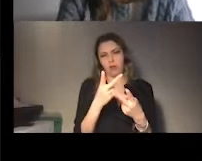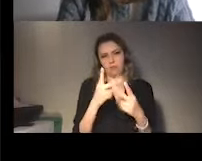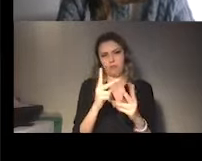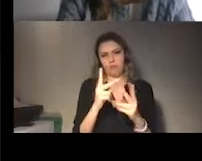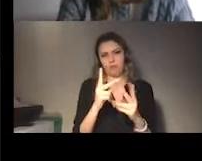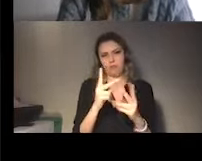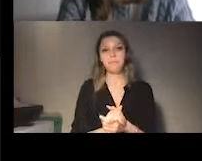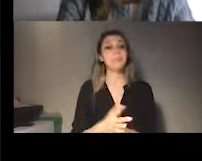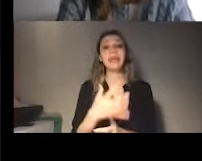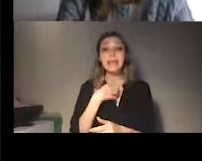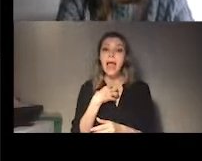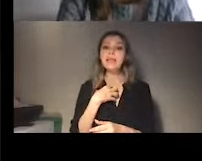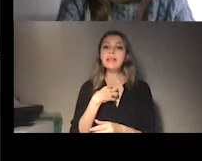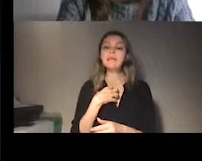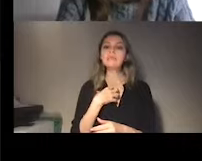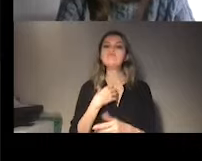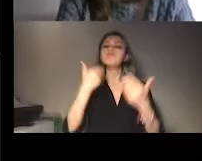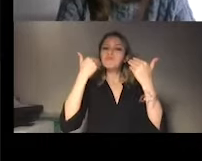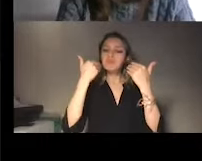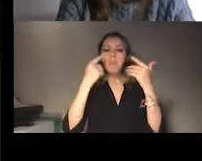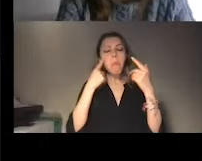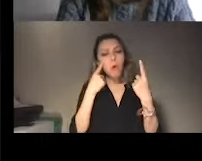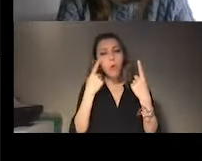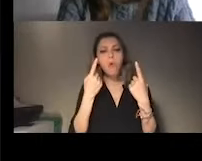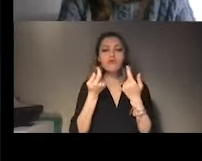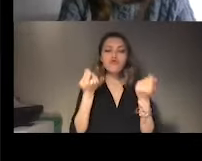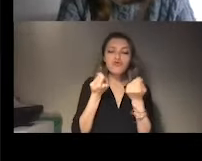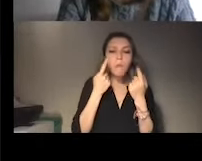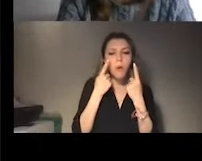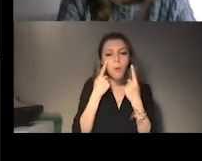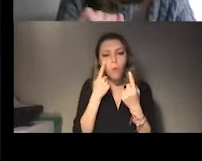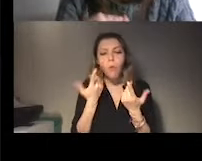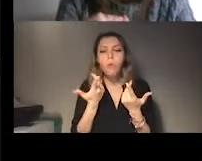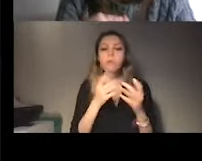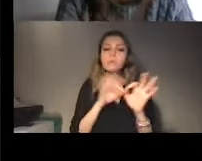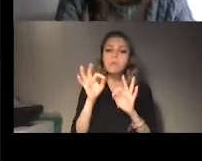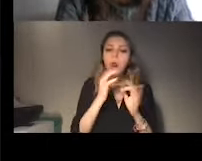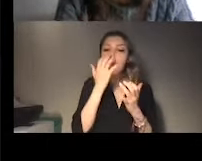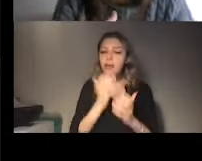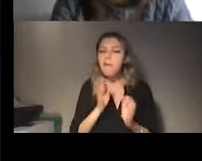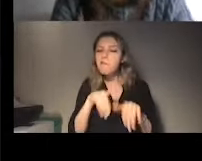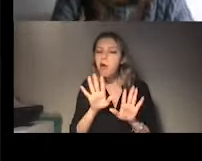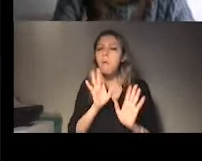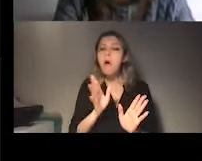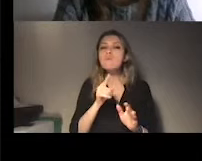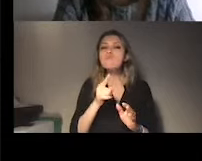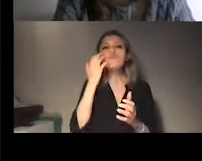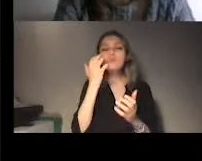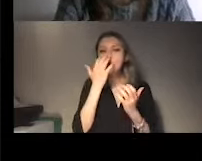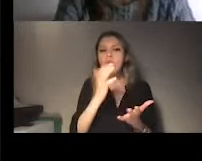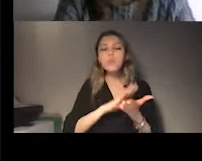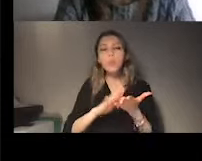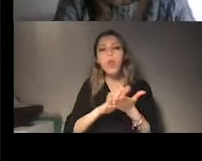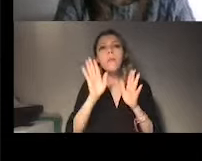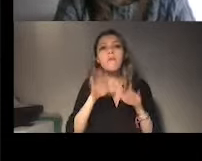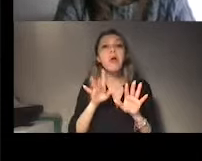level of implementation of the recommendations. But most importantly, sorry, this report can be